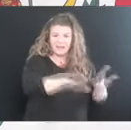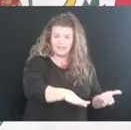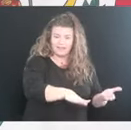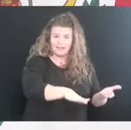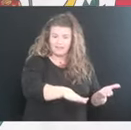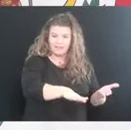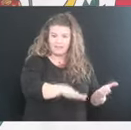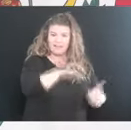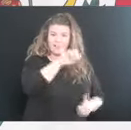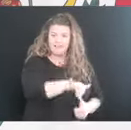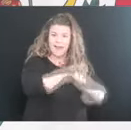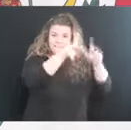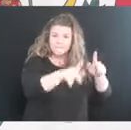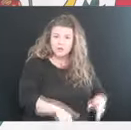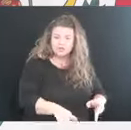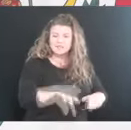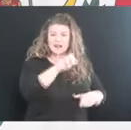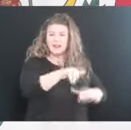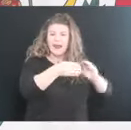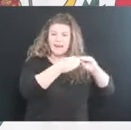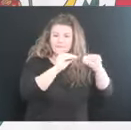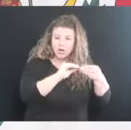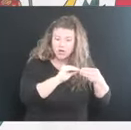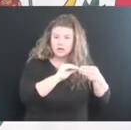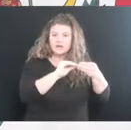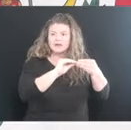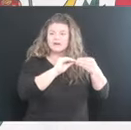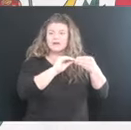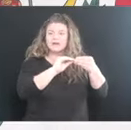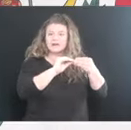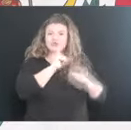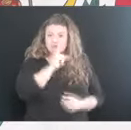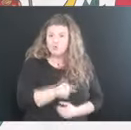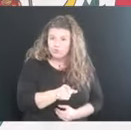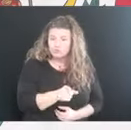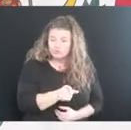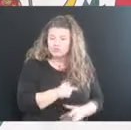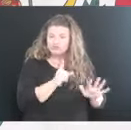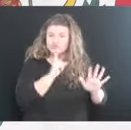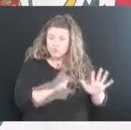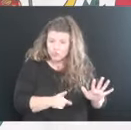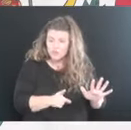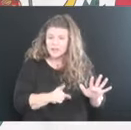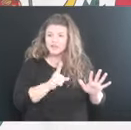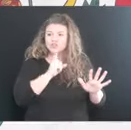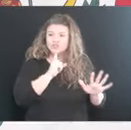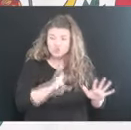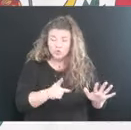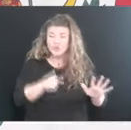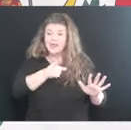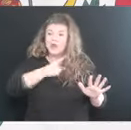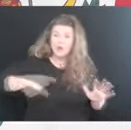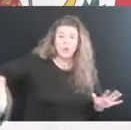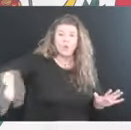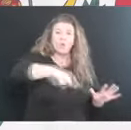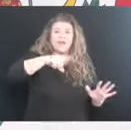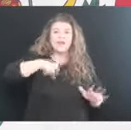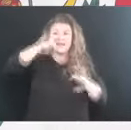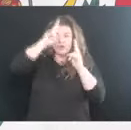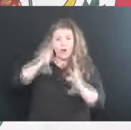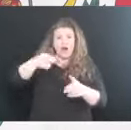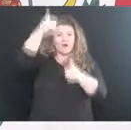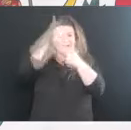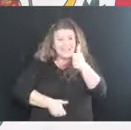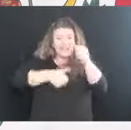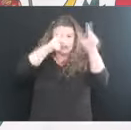recognize the number of that death. And truly, truly, we should honor every single